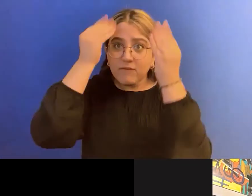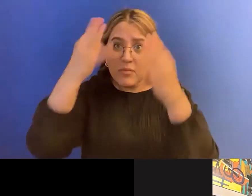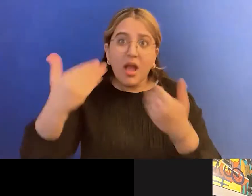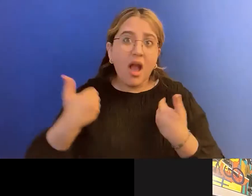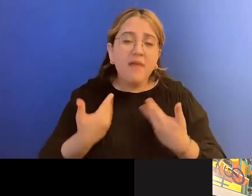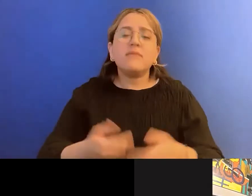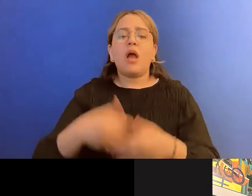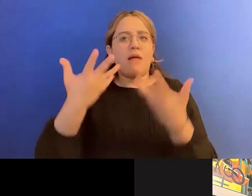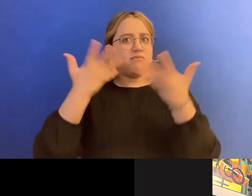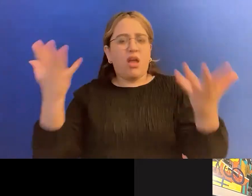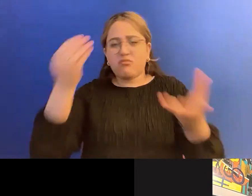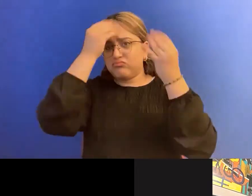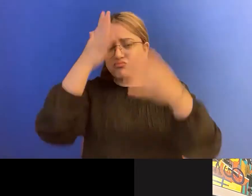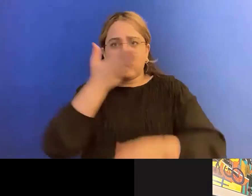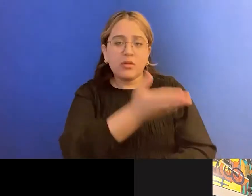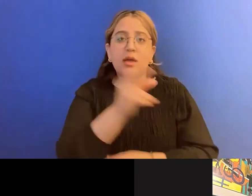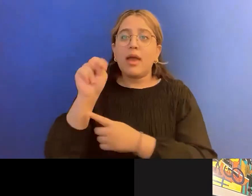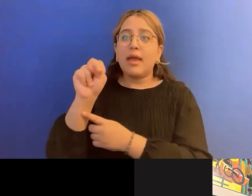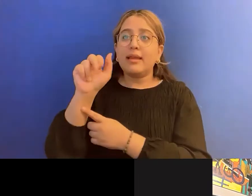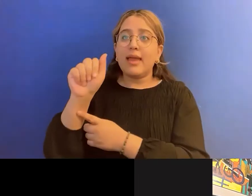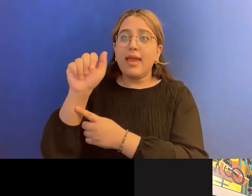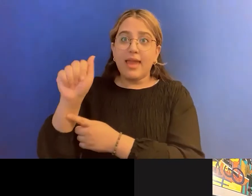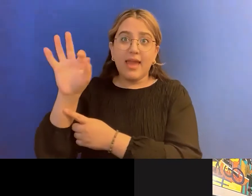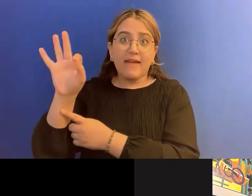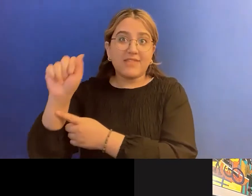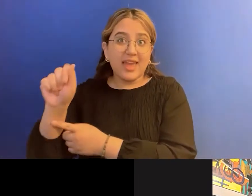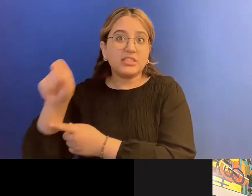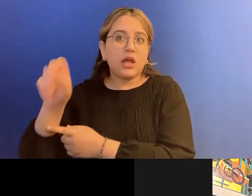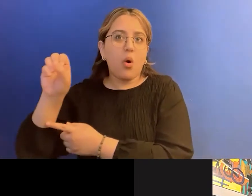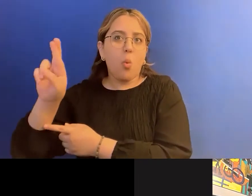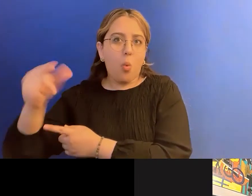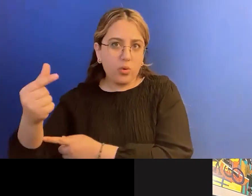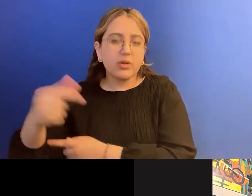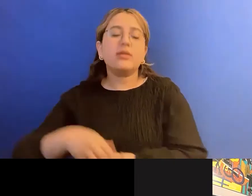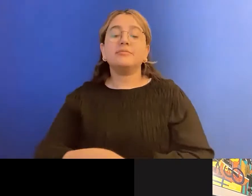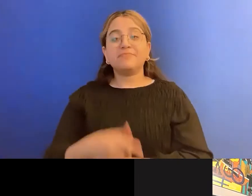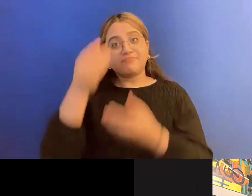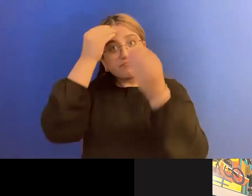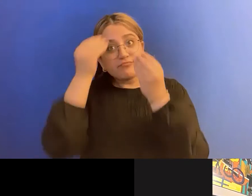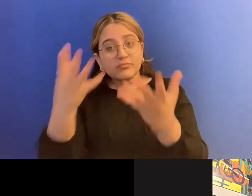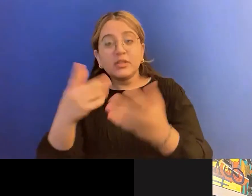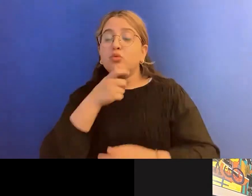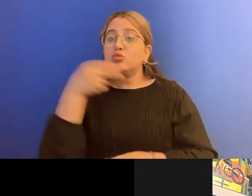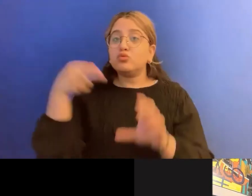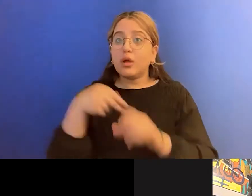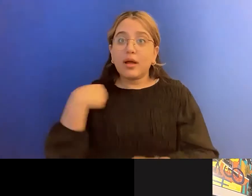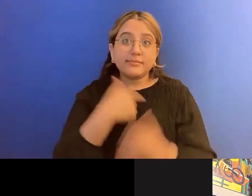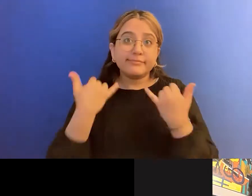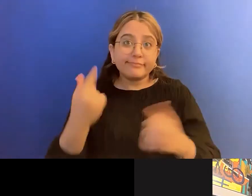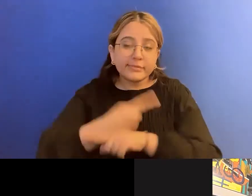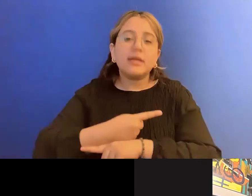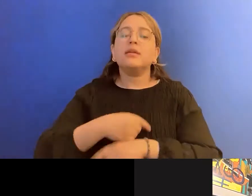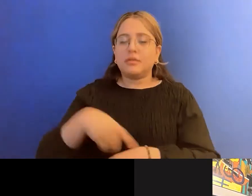N-A-A-F-A.org. And I just also want to tell you that we are joined today by Ryan and Bilkis from Pro Bono